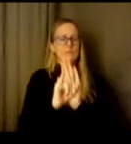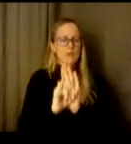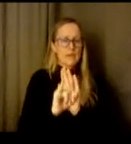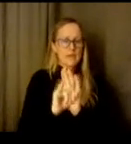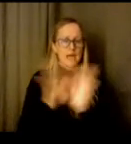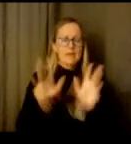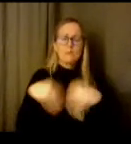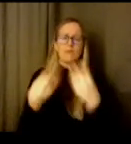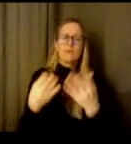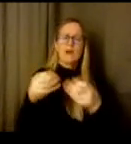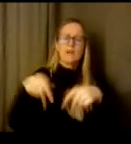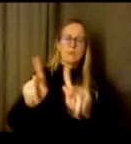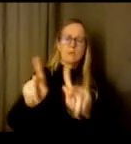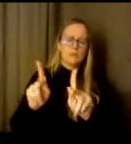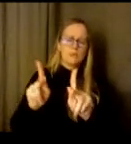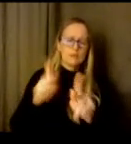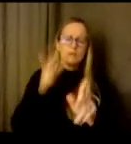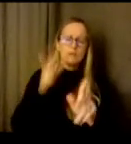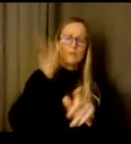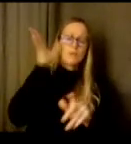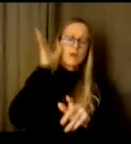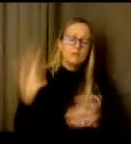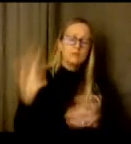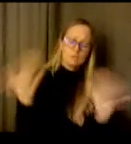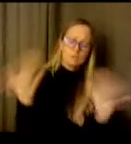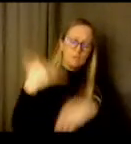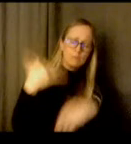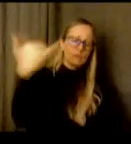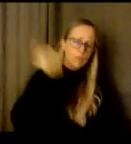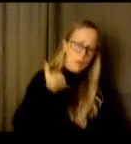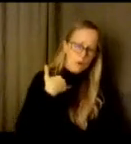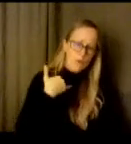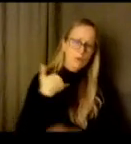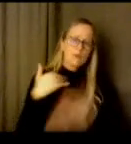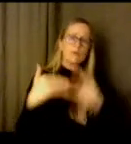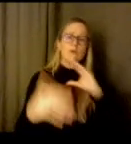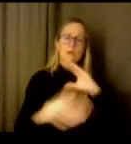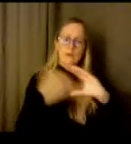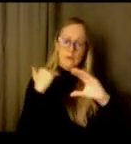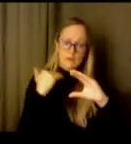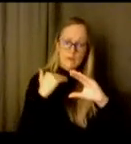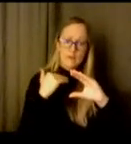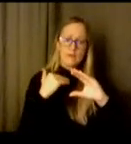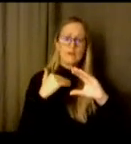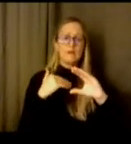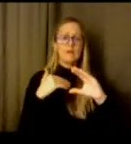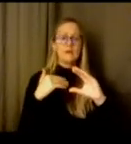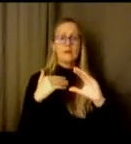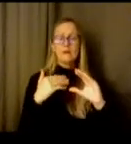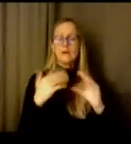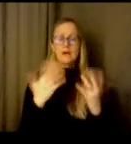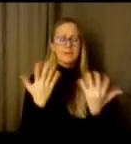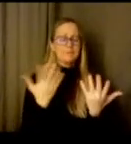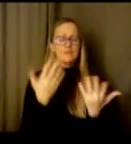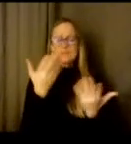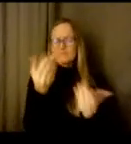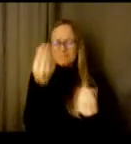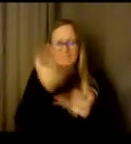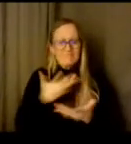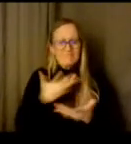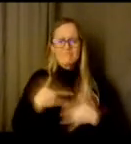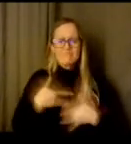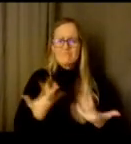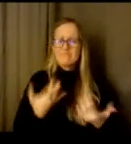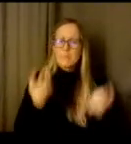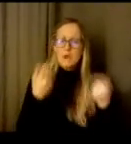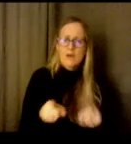opportunity and open door to call to email to um just tell us what is going on and we as a